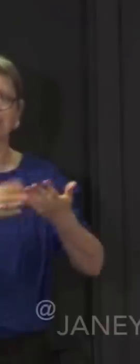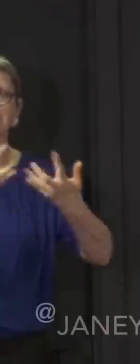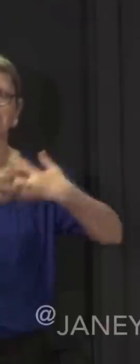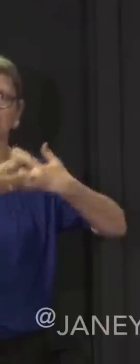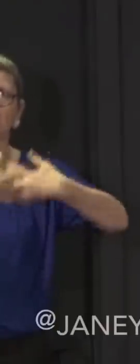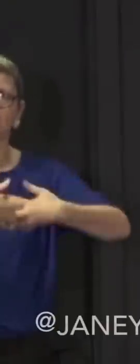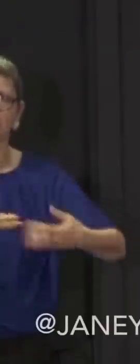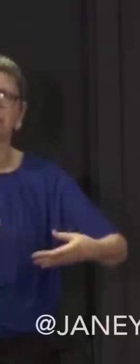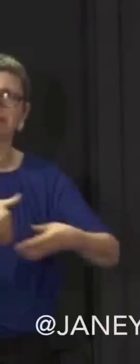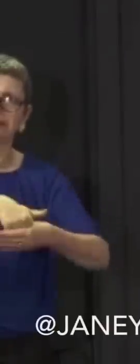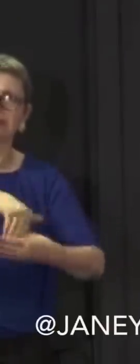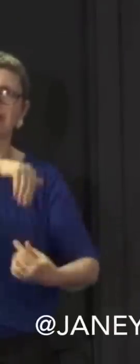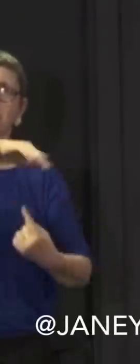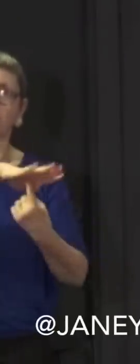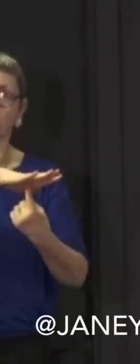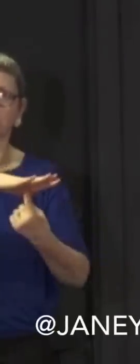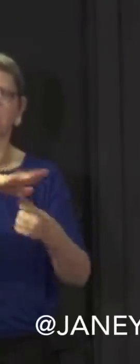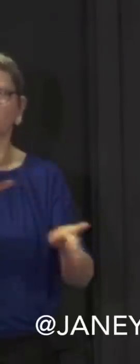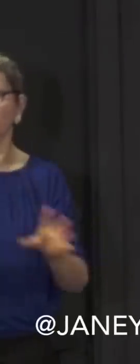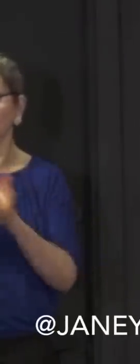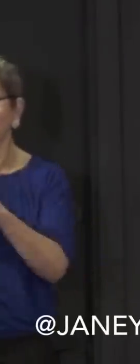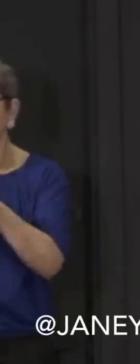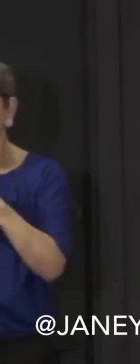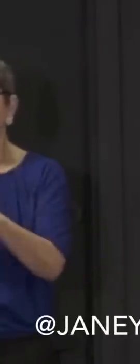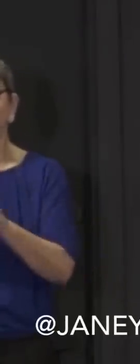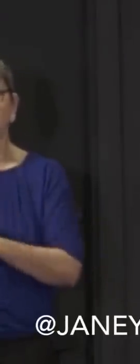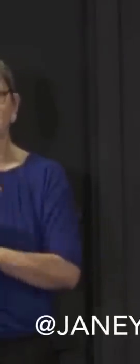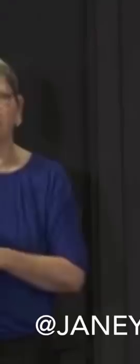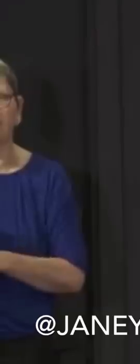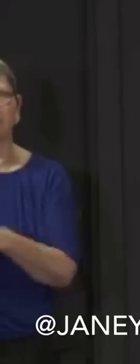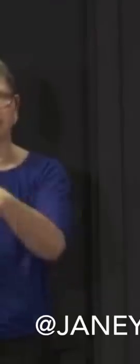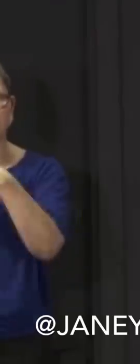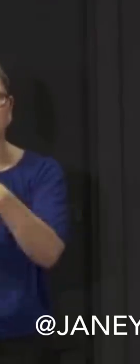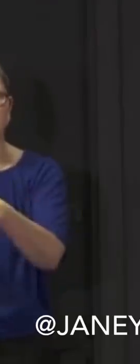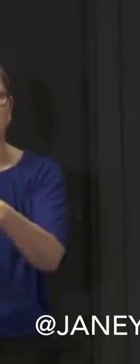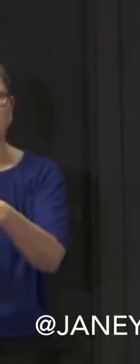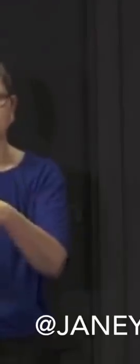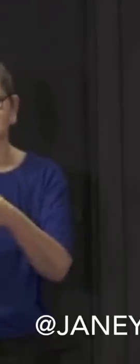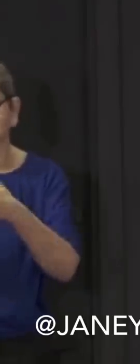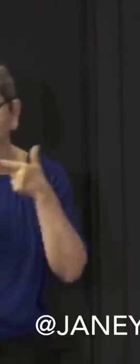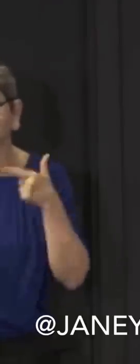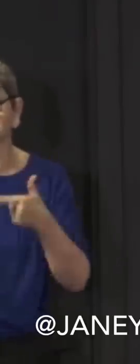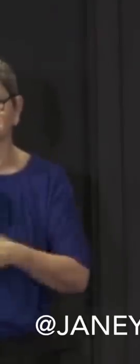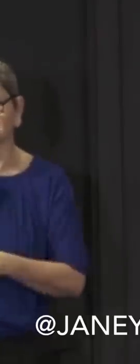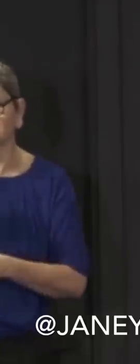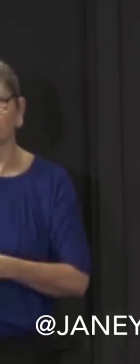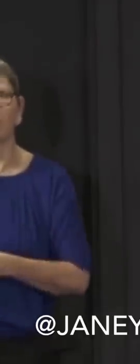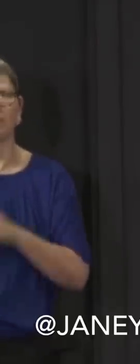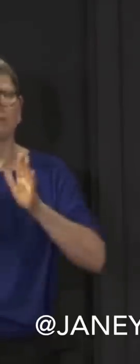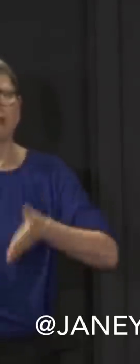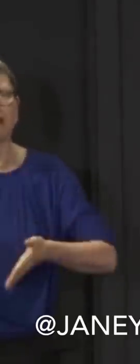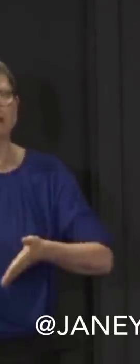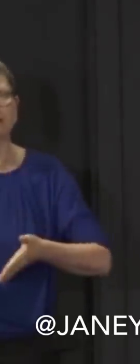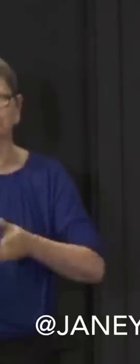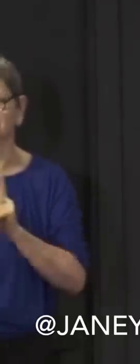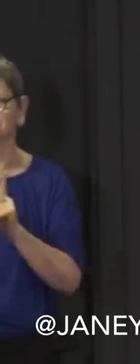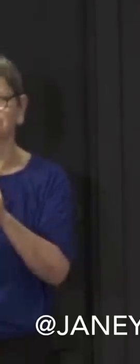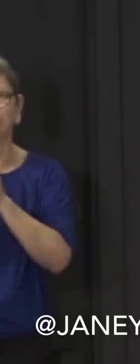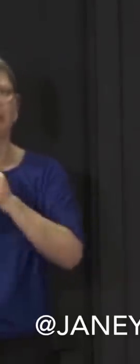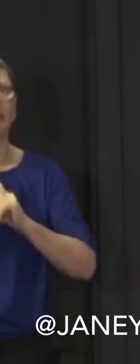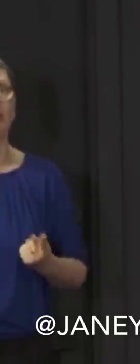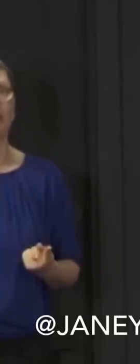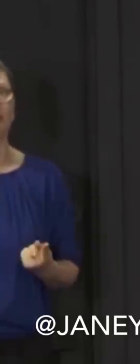Hi everybody, it's Nicola here. It's Friday afternoon, we're facing the weekend. I've got on my lovely wee taupe that Bridie McBride got me out the catalogue.